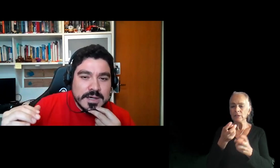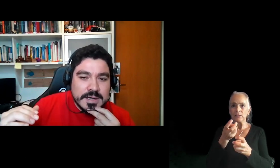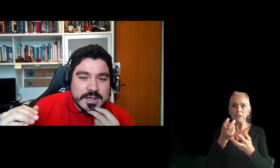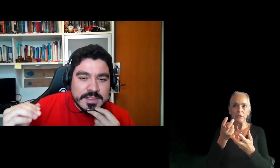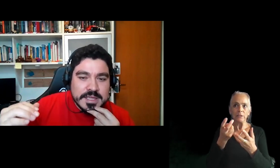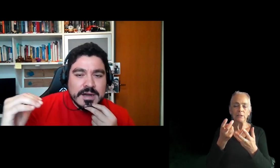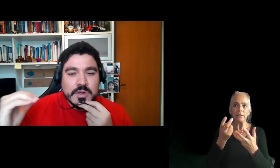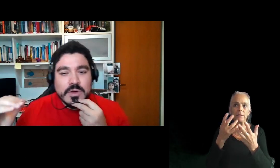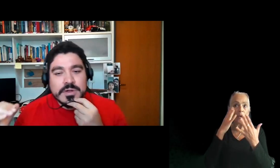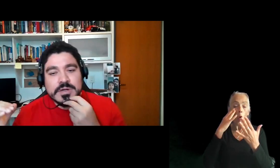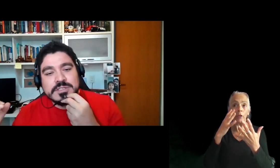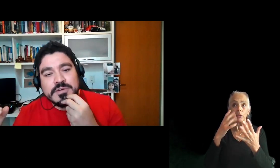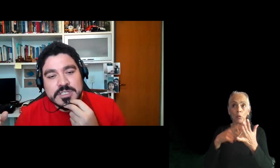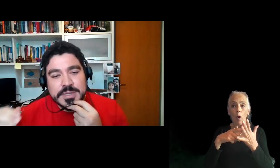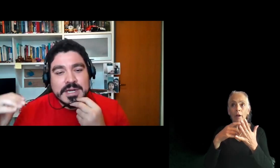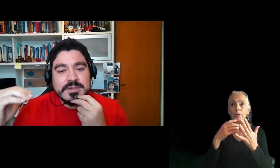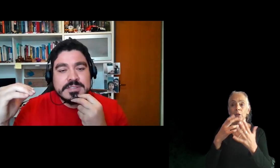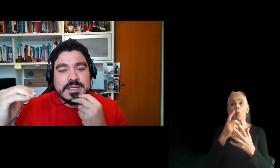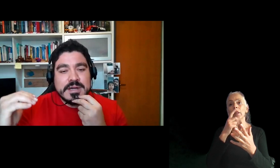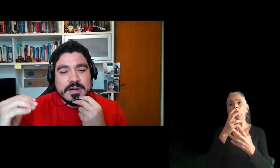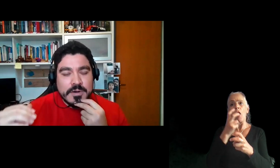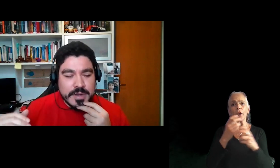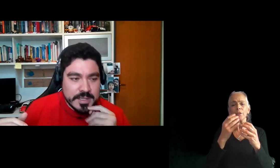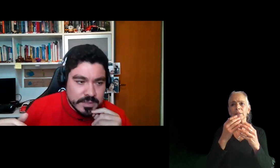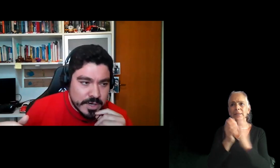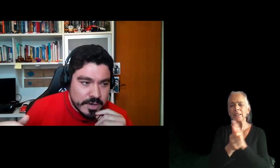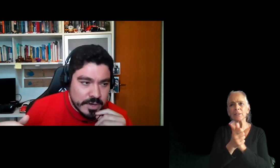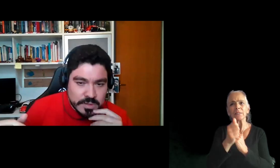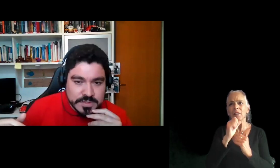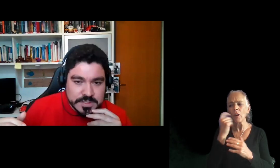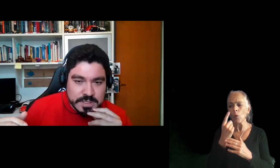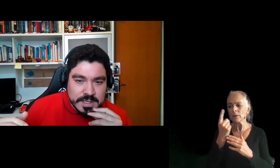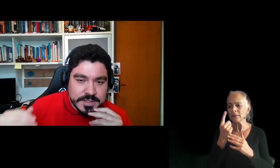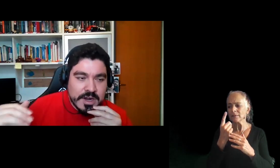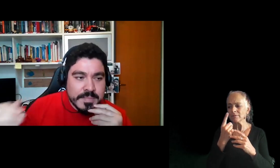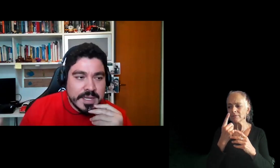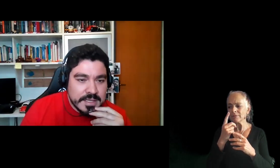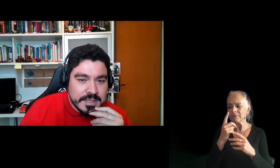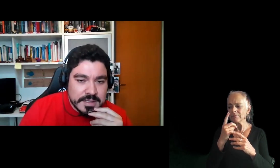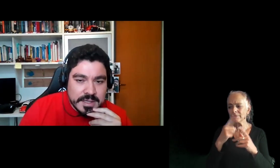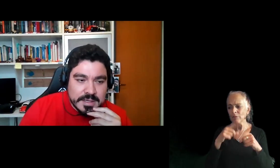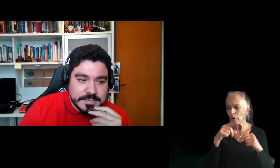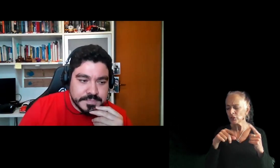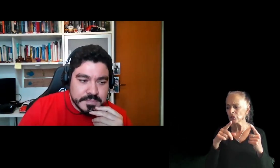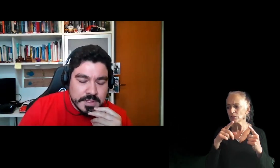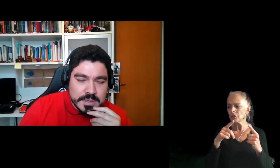I think, are no longer differential because they are already well resolved. There are many